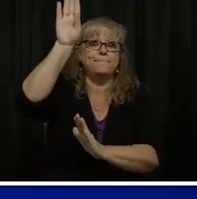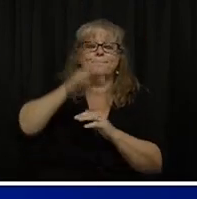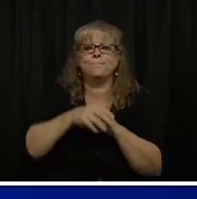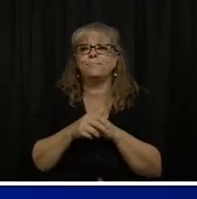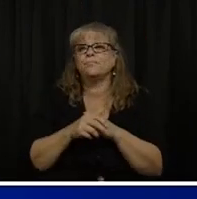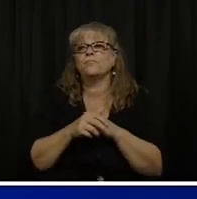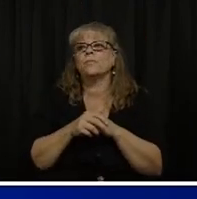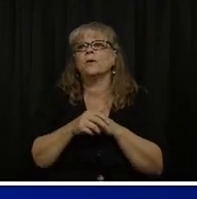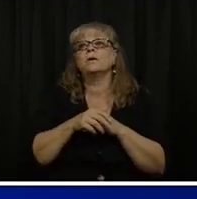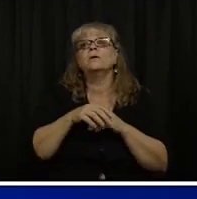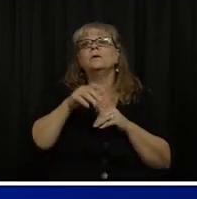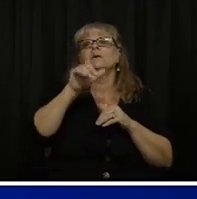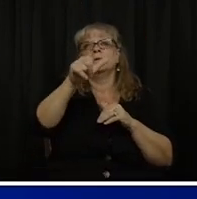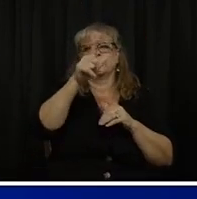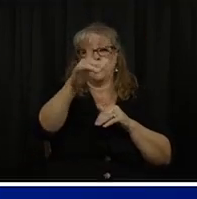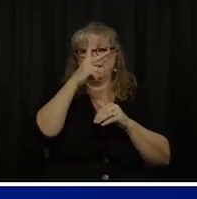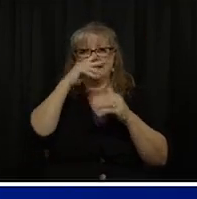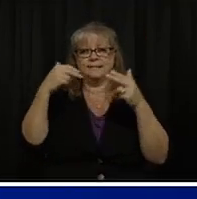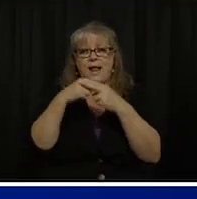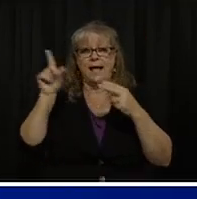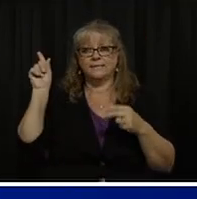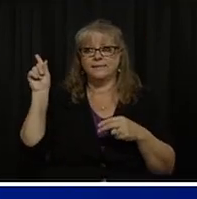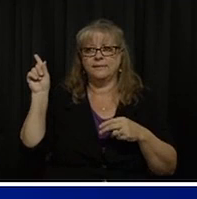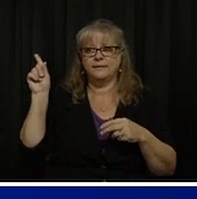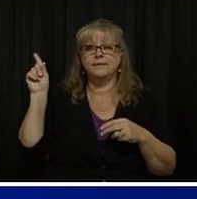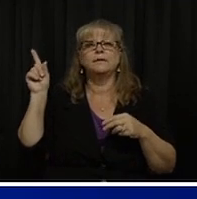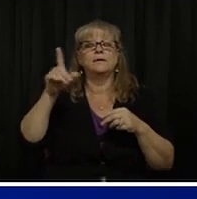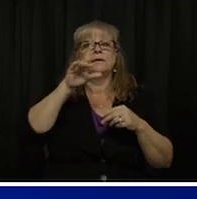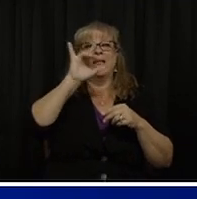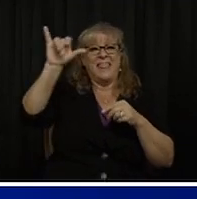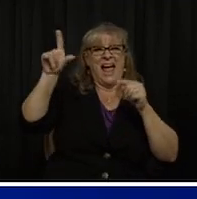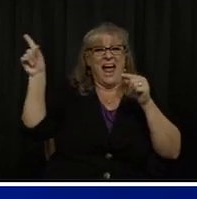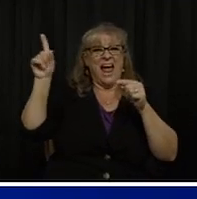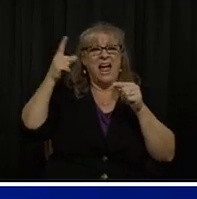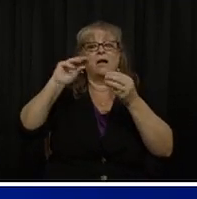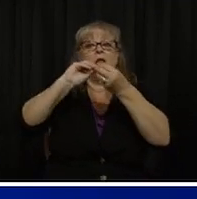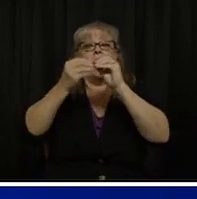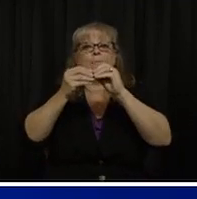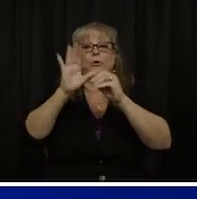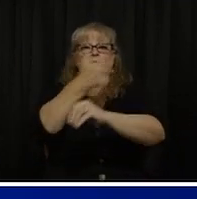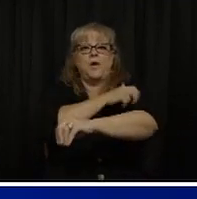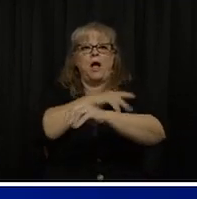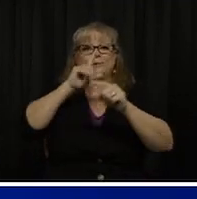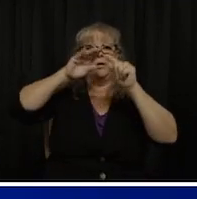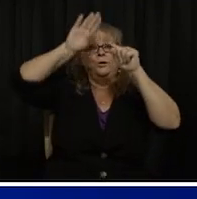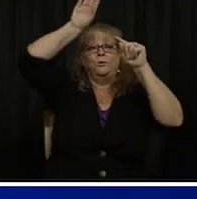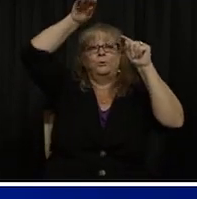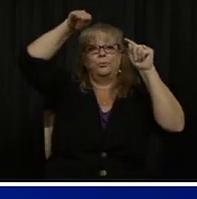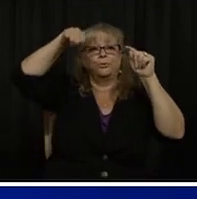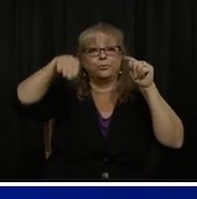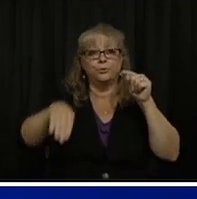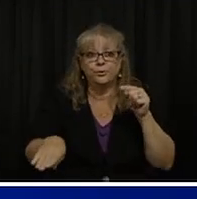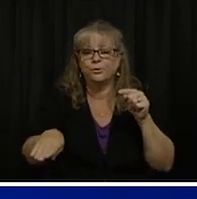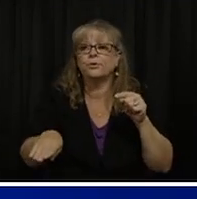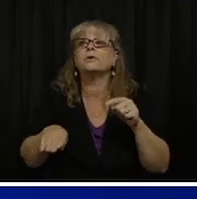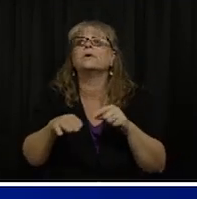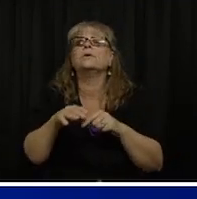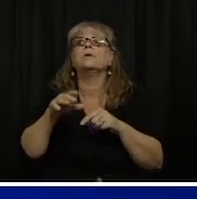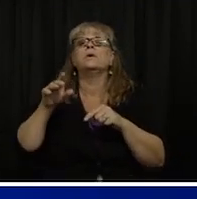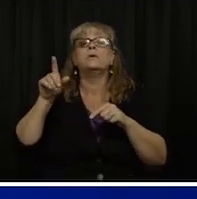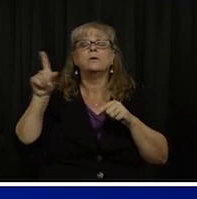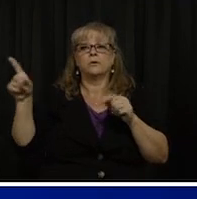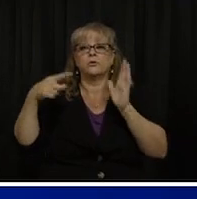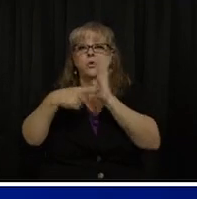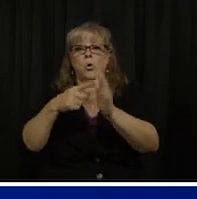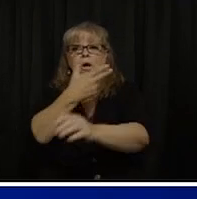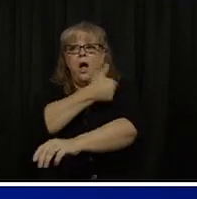this shows you hospitalization data. So each of these bars represents the number of hospitalizations that have occurred in Colorado per